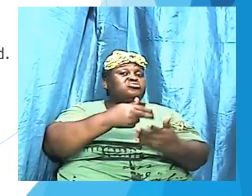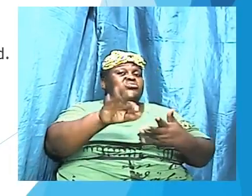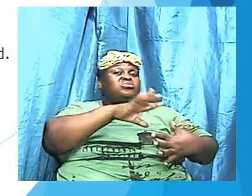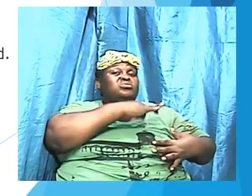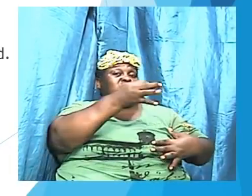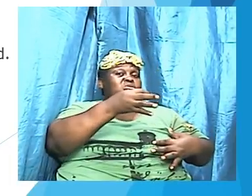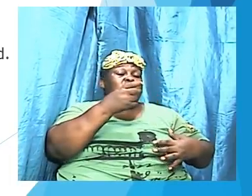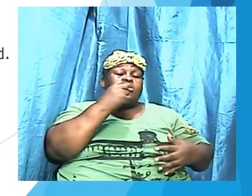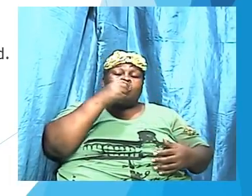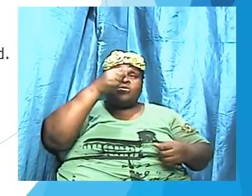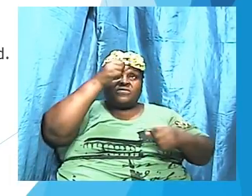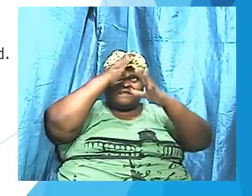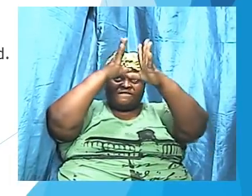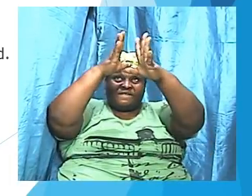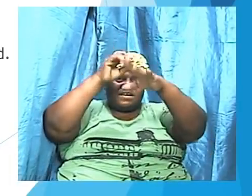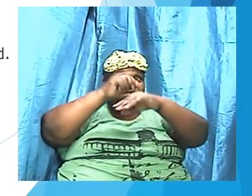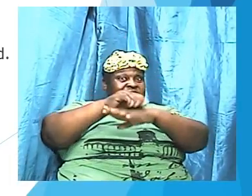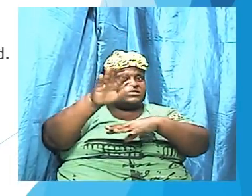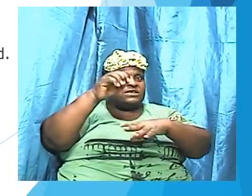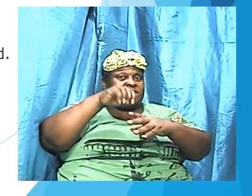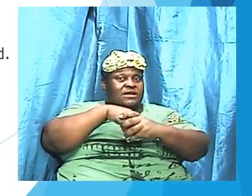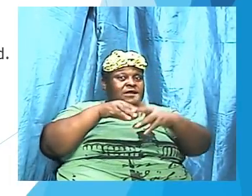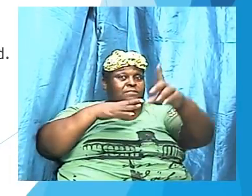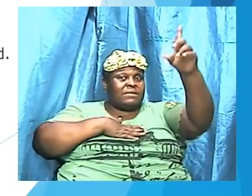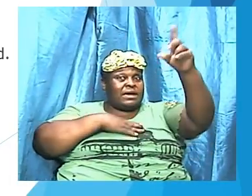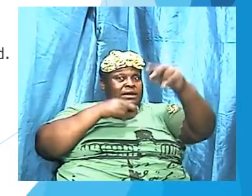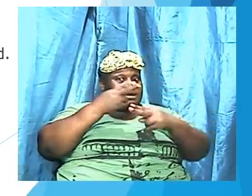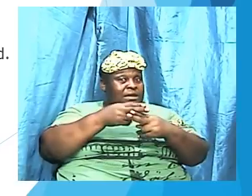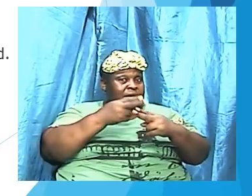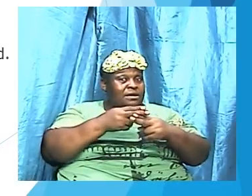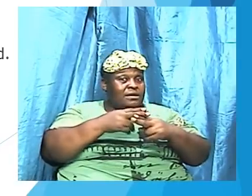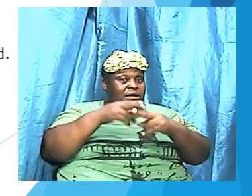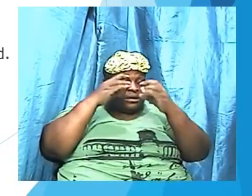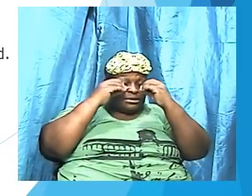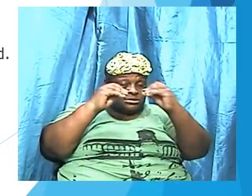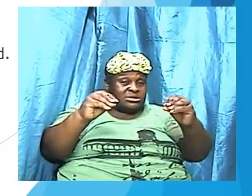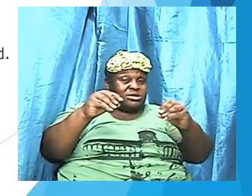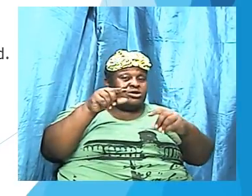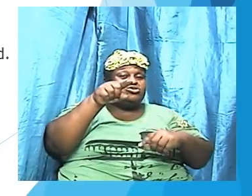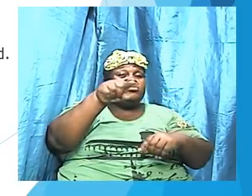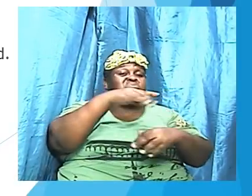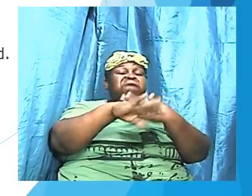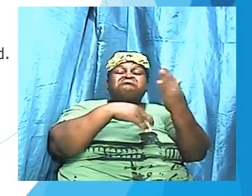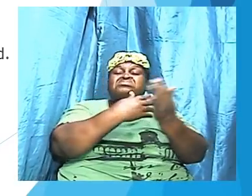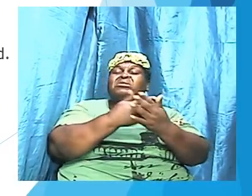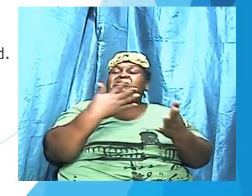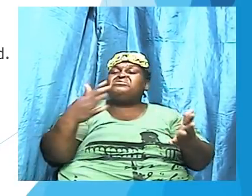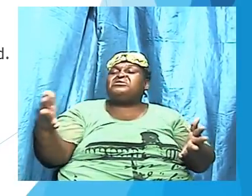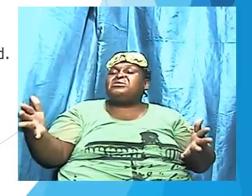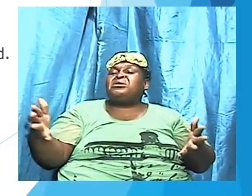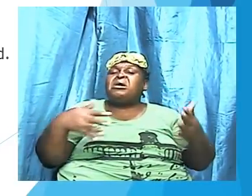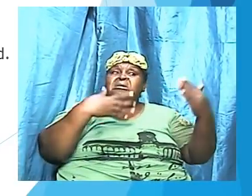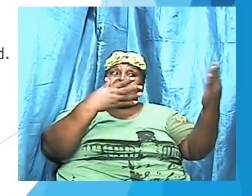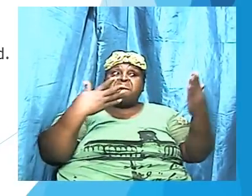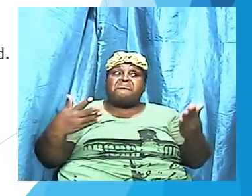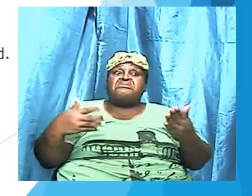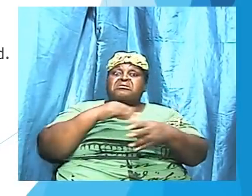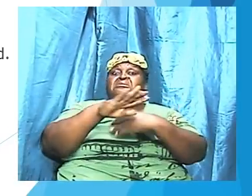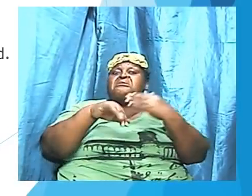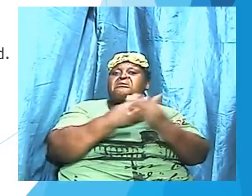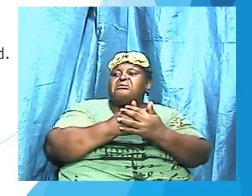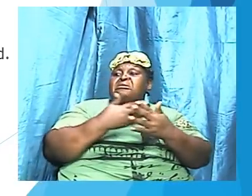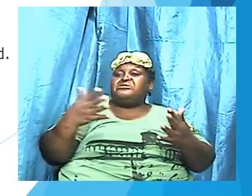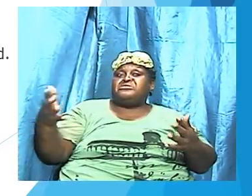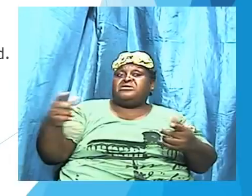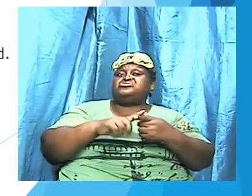whom the Father will send in my name, he shall teach you all things and bring all things to your